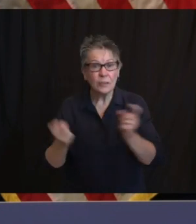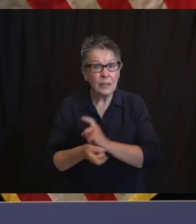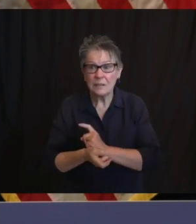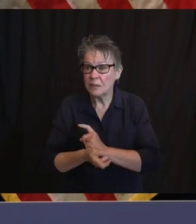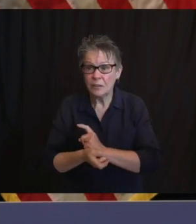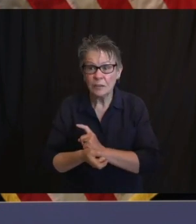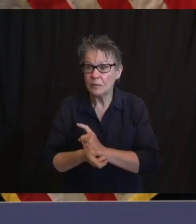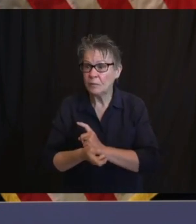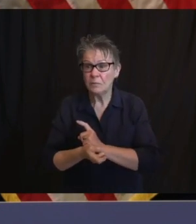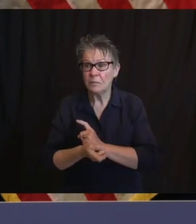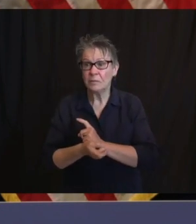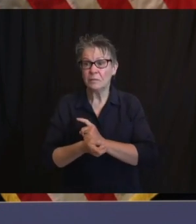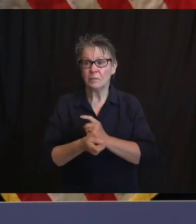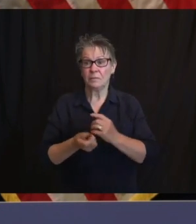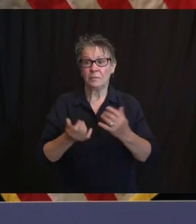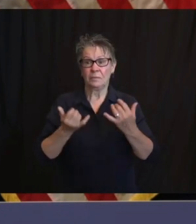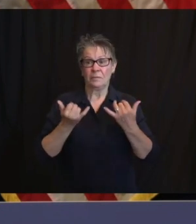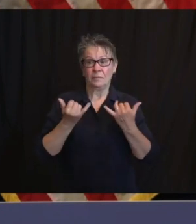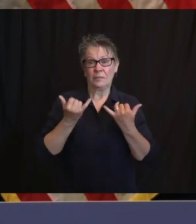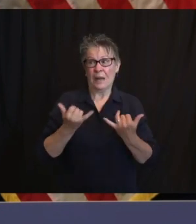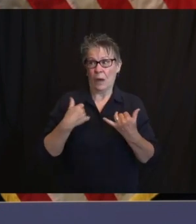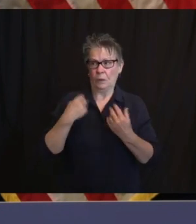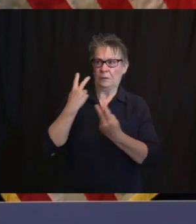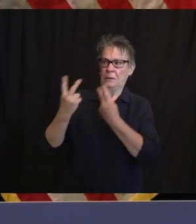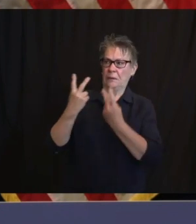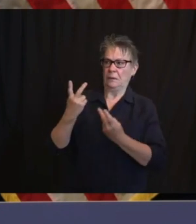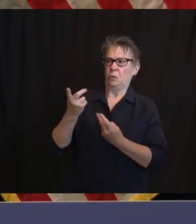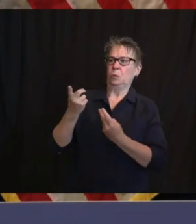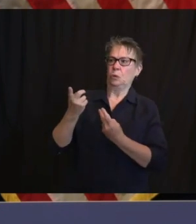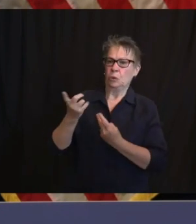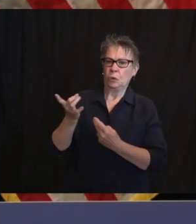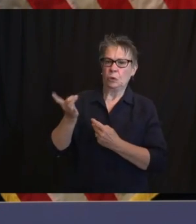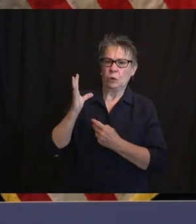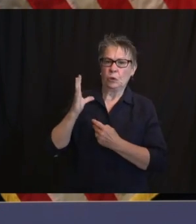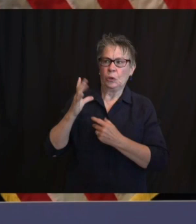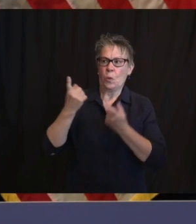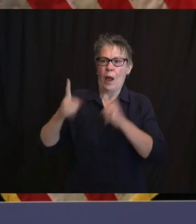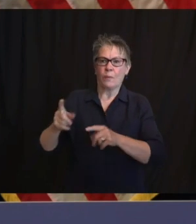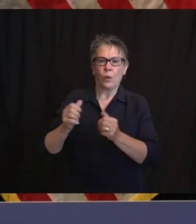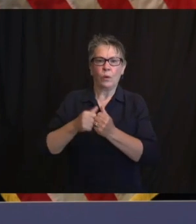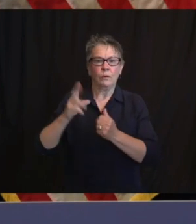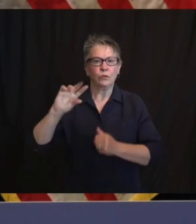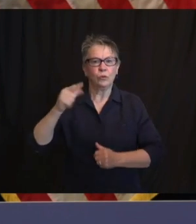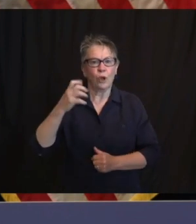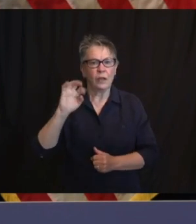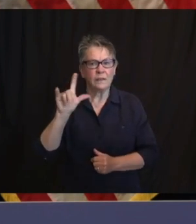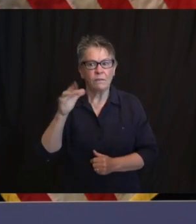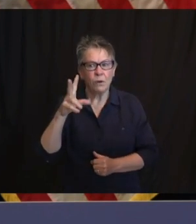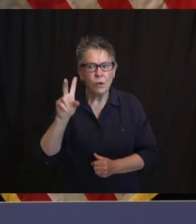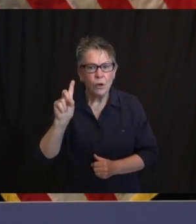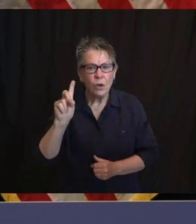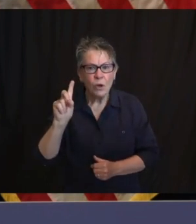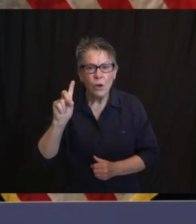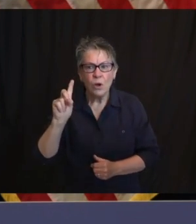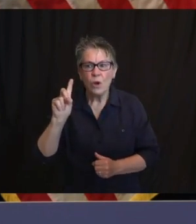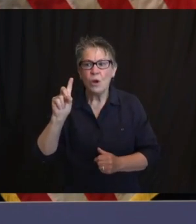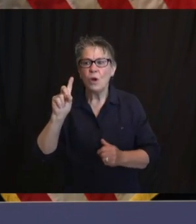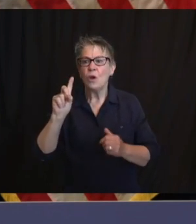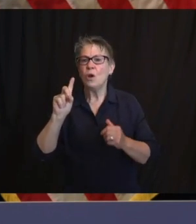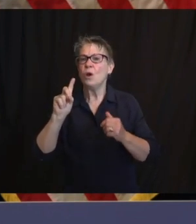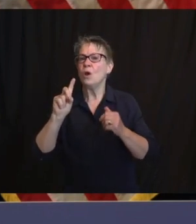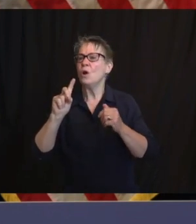Floyd or the health care data that we report on or any of the other metrics, depending on whatever lens you look through,